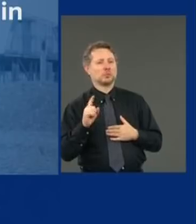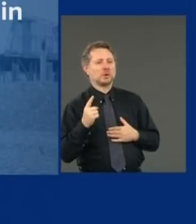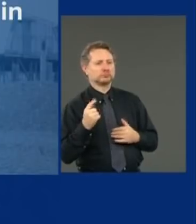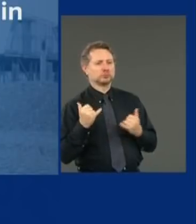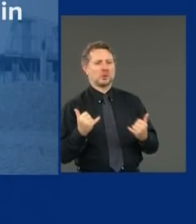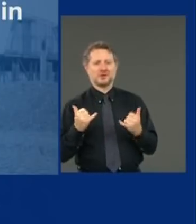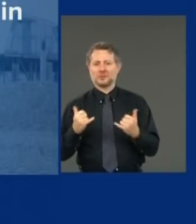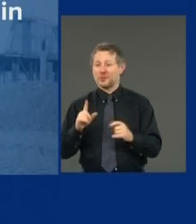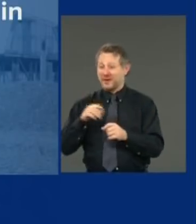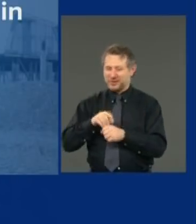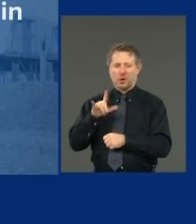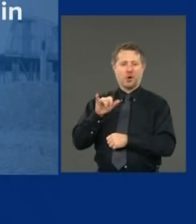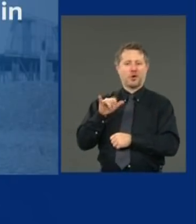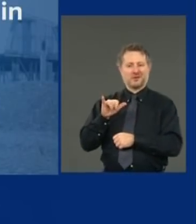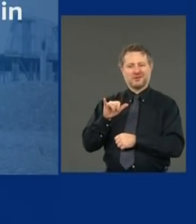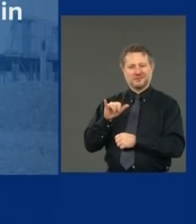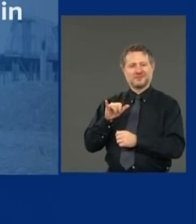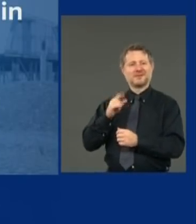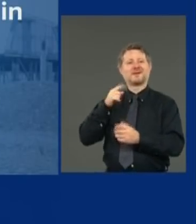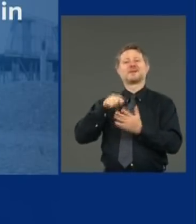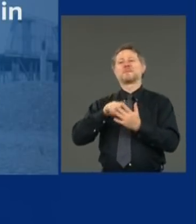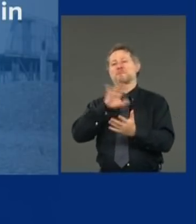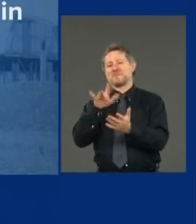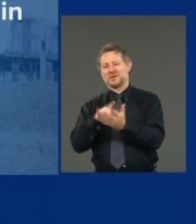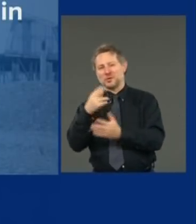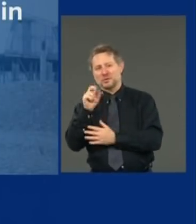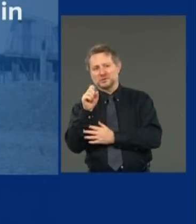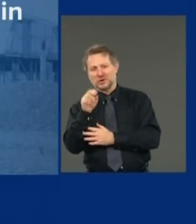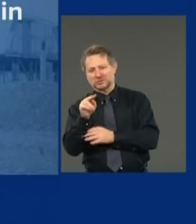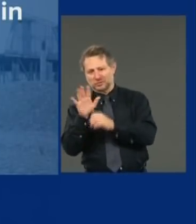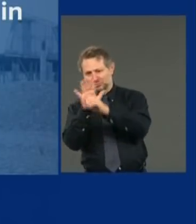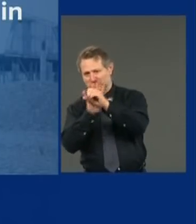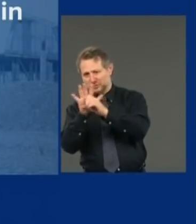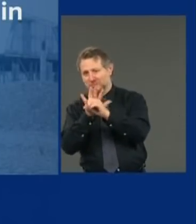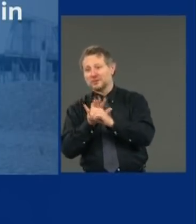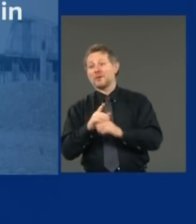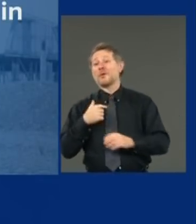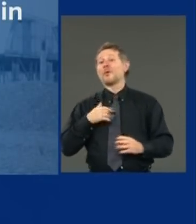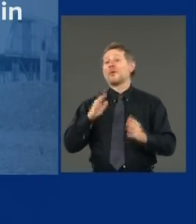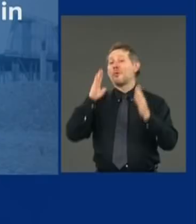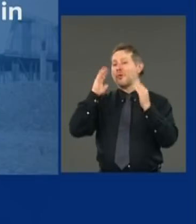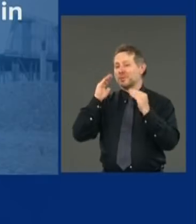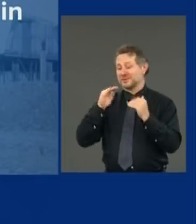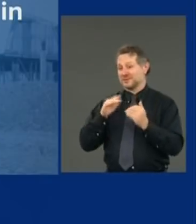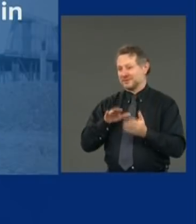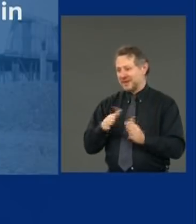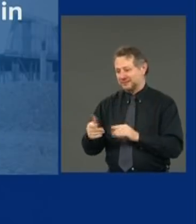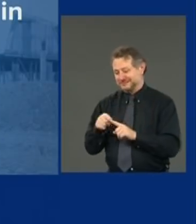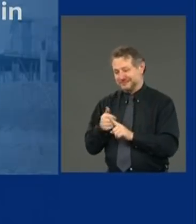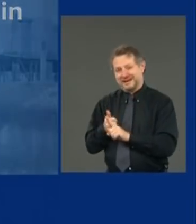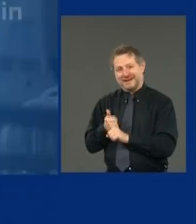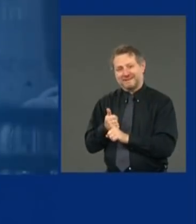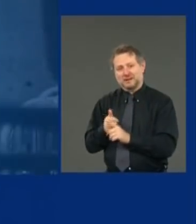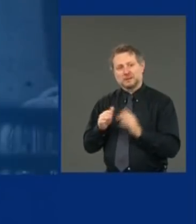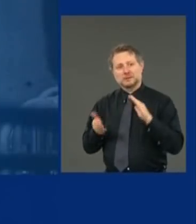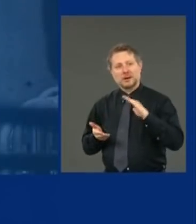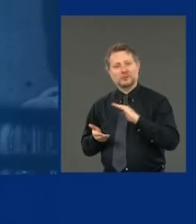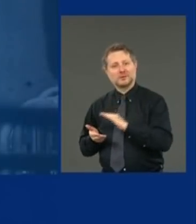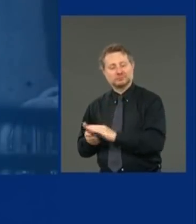and the Mid-Hudson. We're hopeful that the number of deaths continues to decline and then they would be reopening this week.